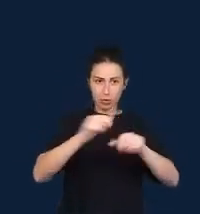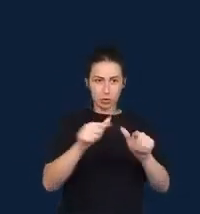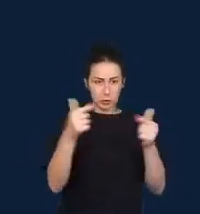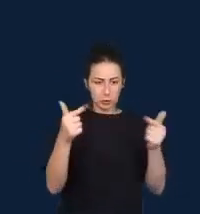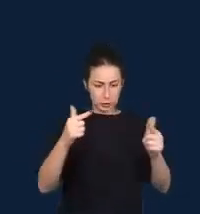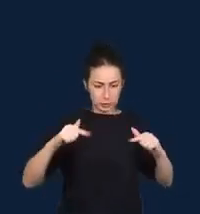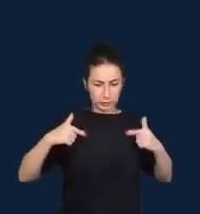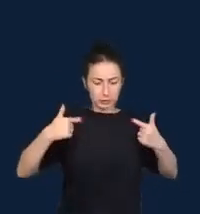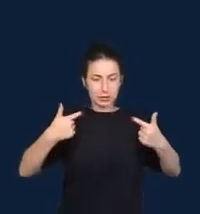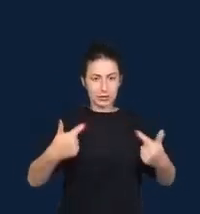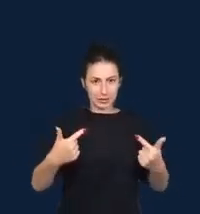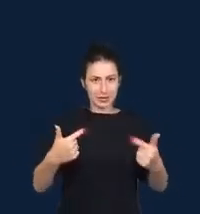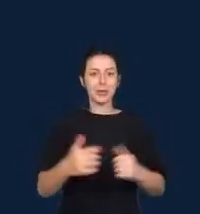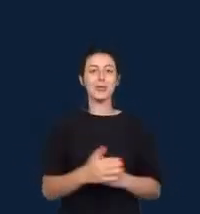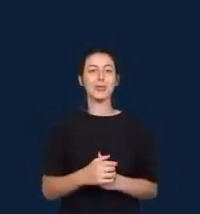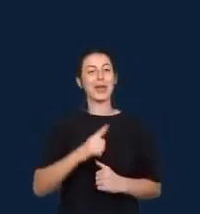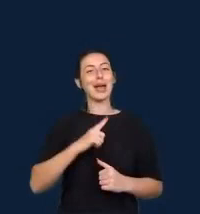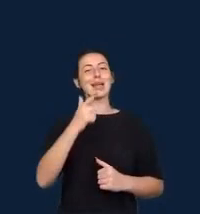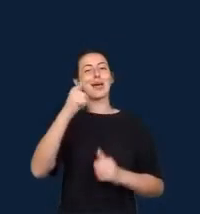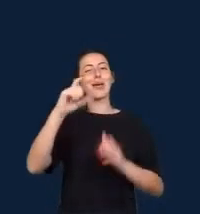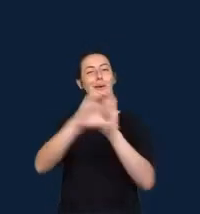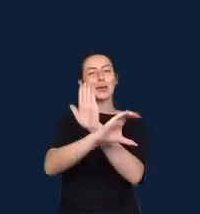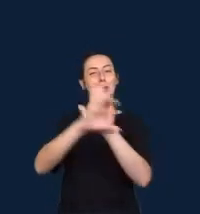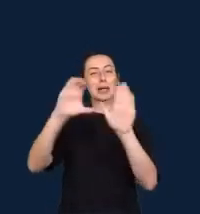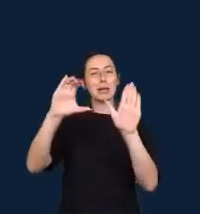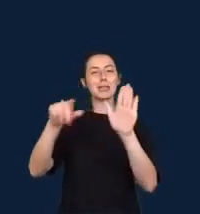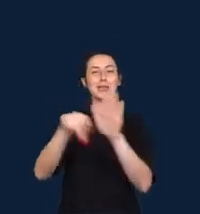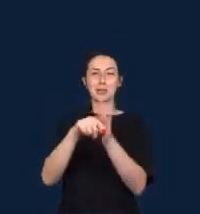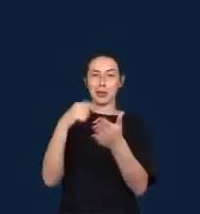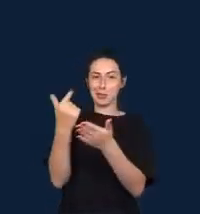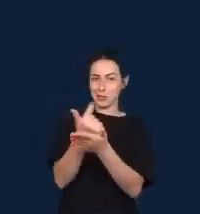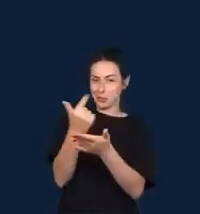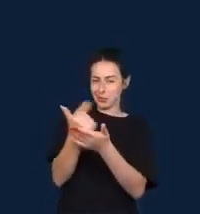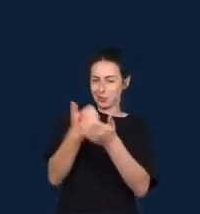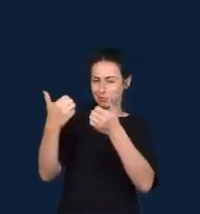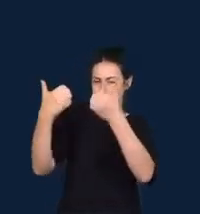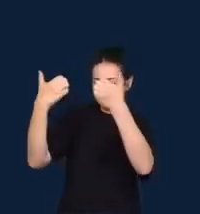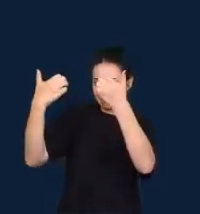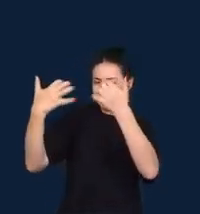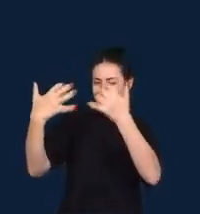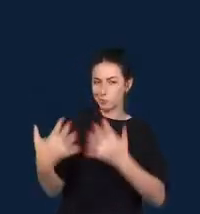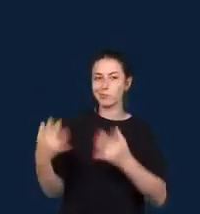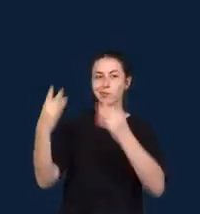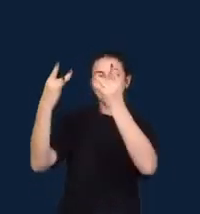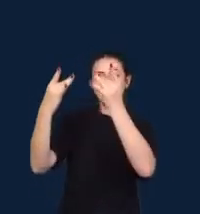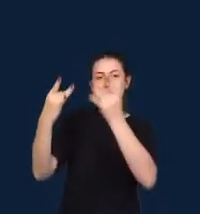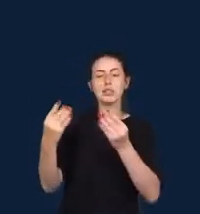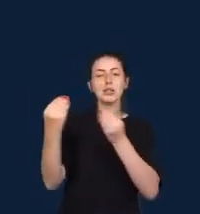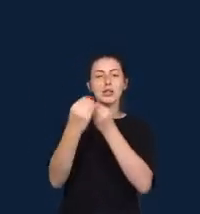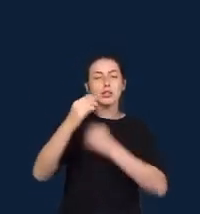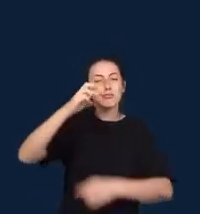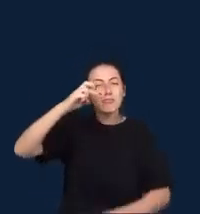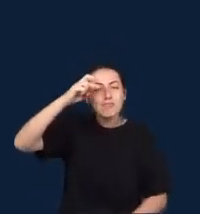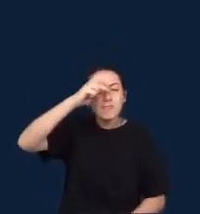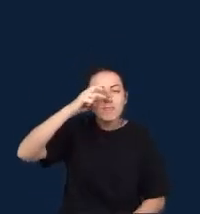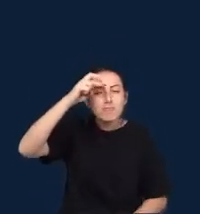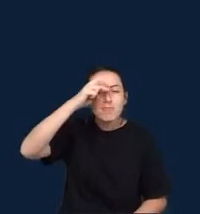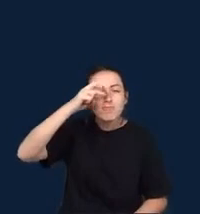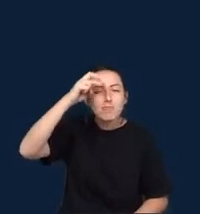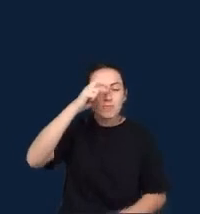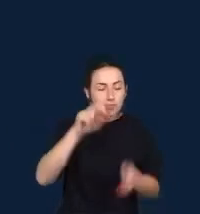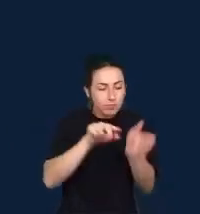So in another book chapter, the lens of investigation is inverted and directed towards